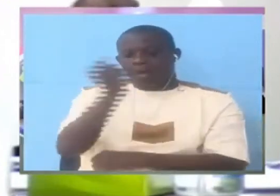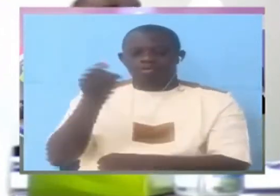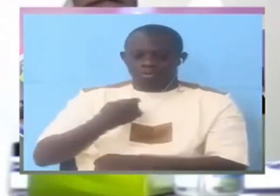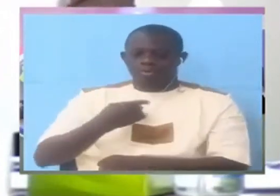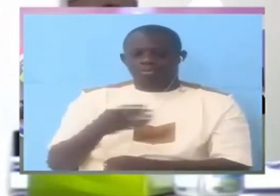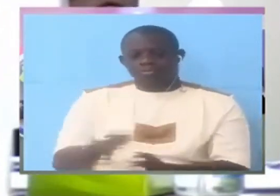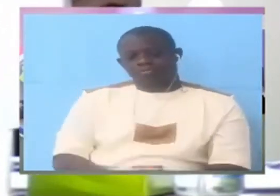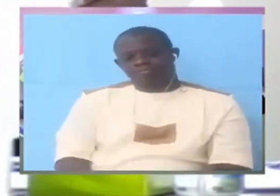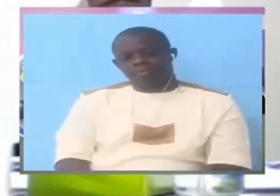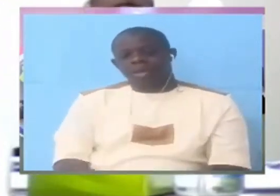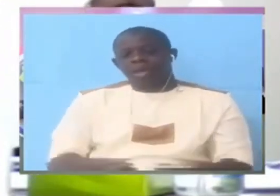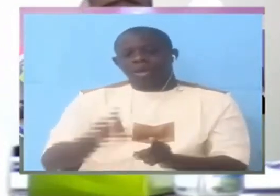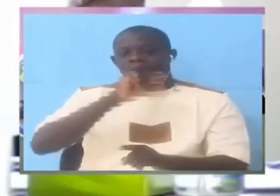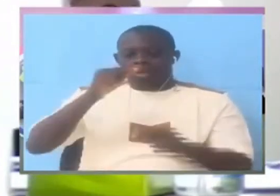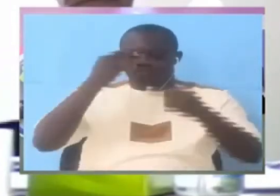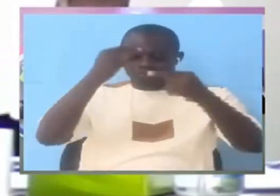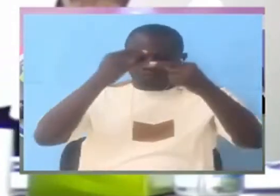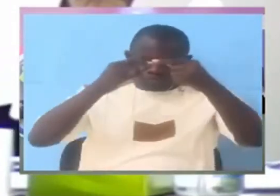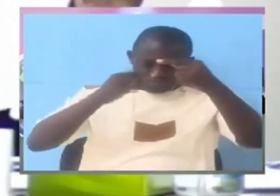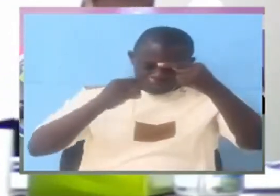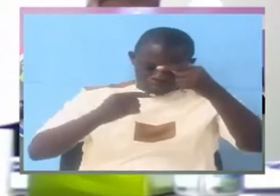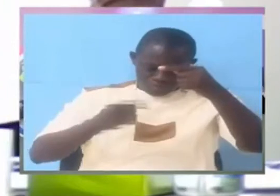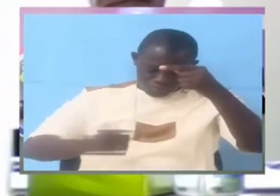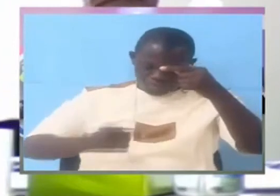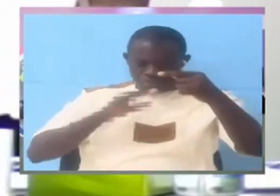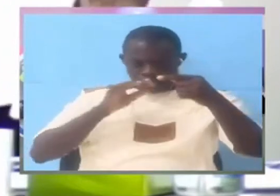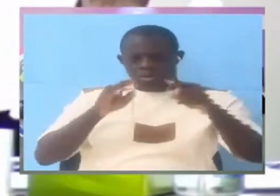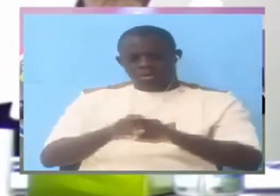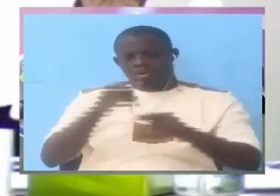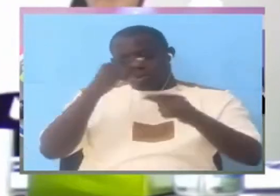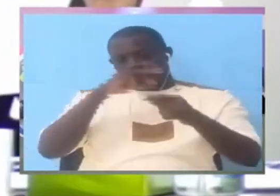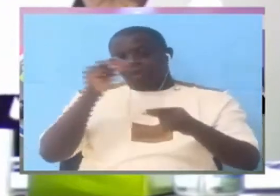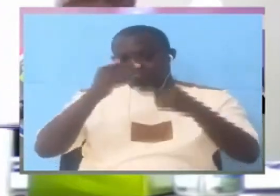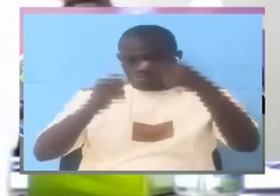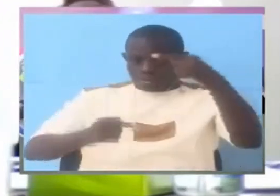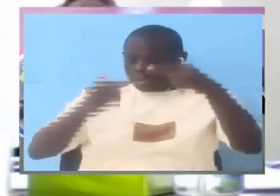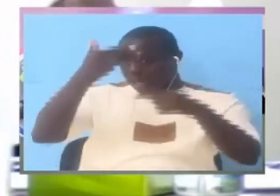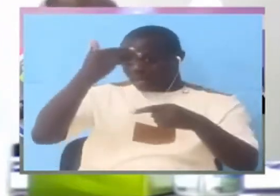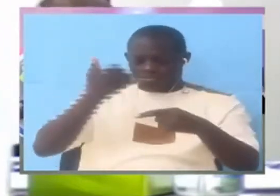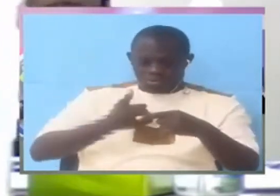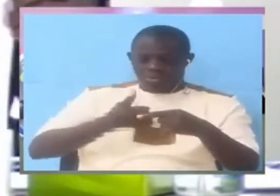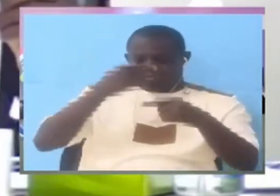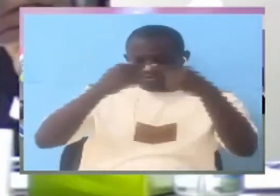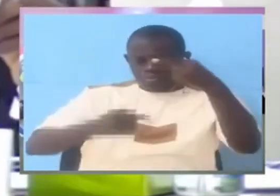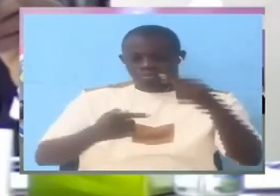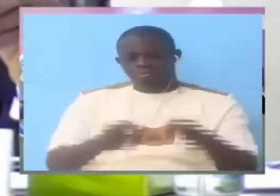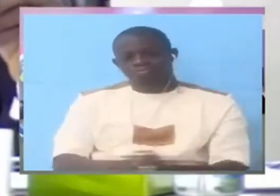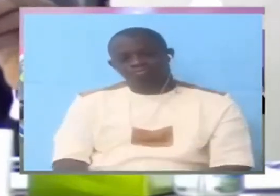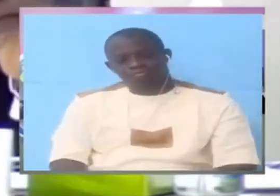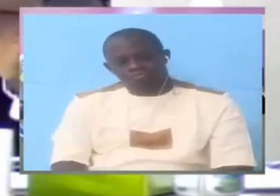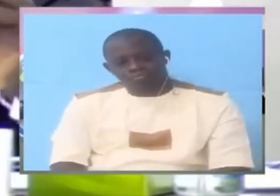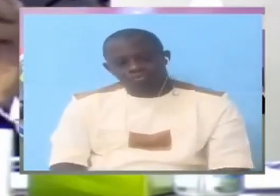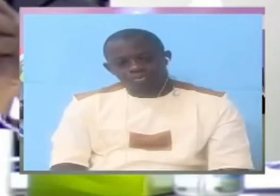Lamin Kanaji, Alaji Morikeba, Sedikan, Langhawa Sonko, Fudisise, and Sirif Biay, Sirif Biay and Omar Ba.